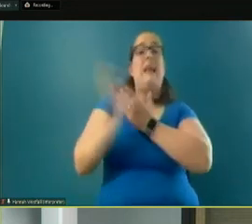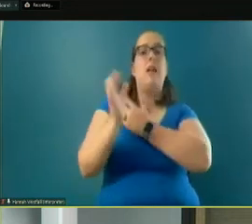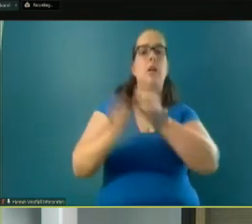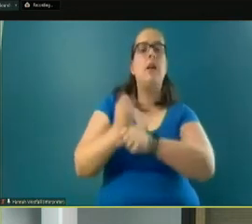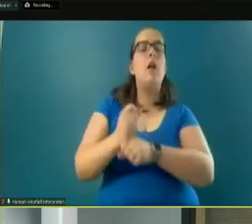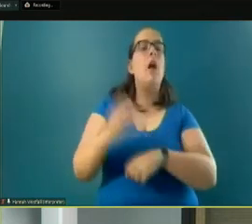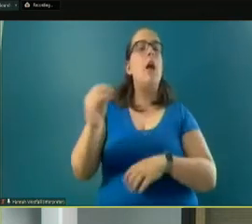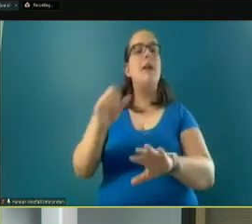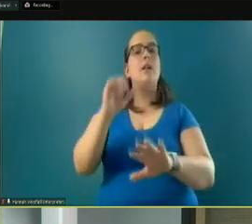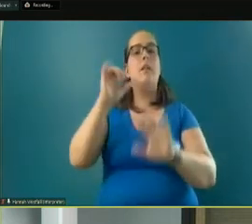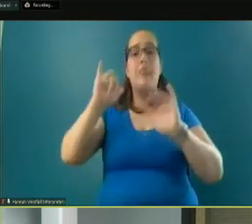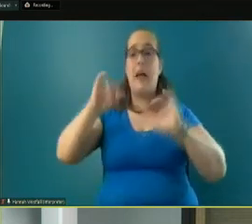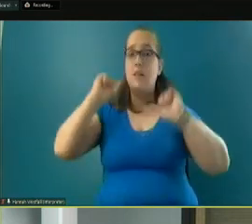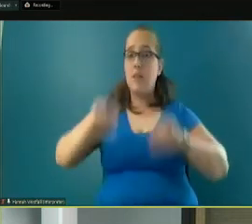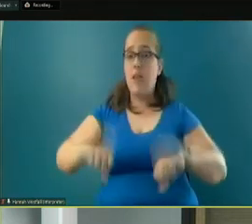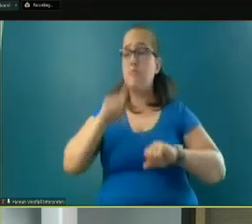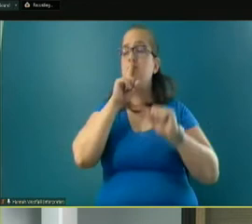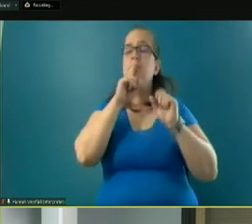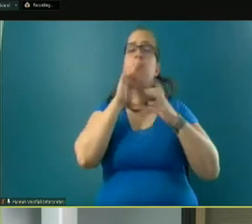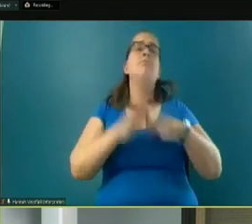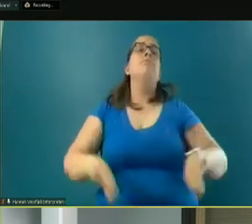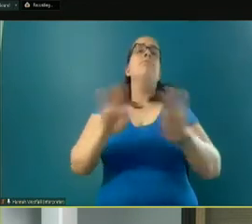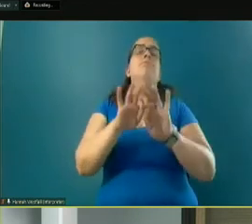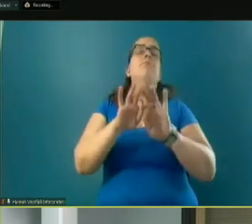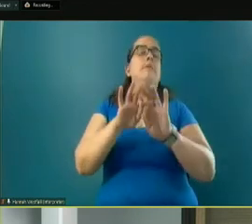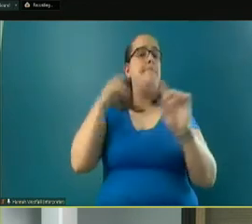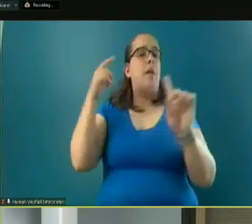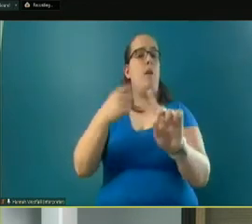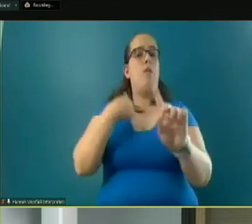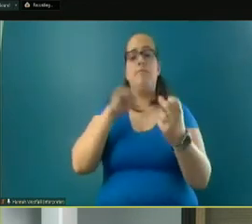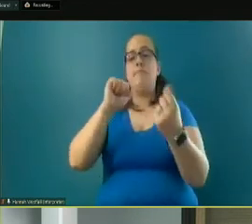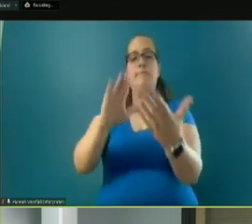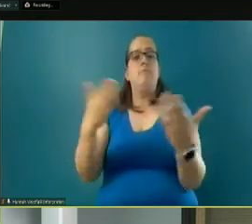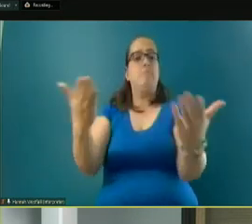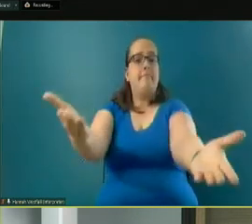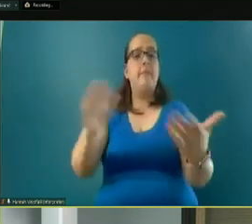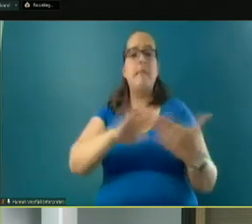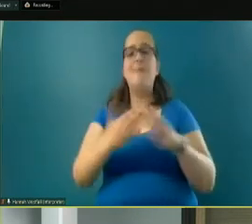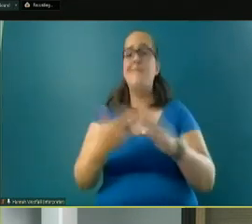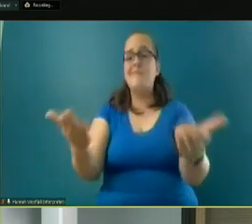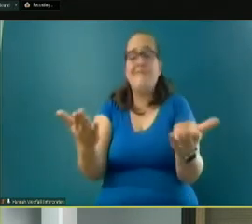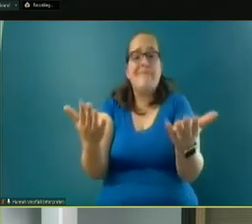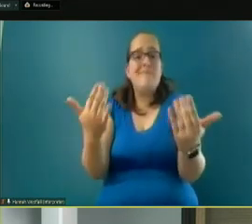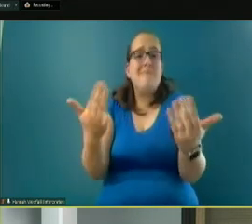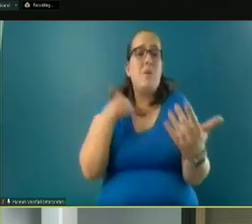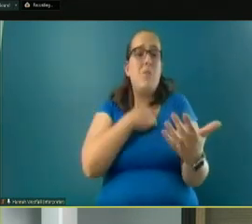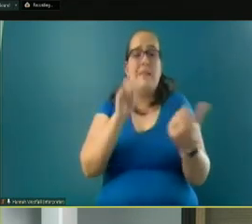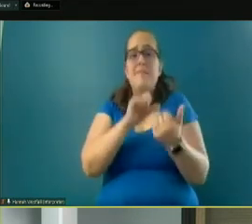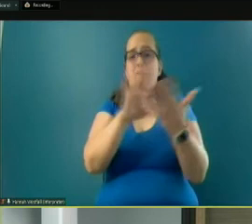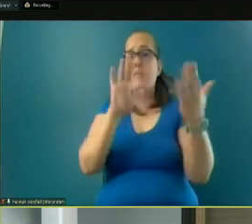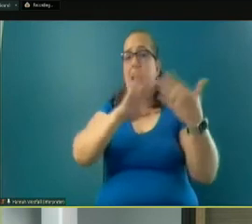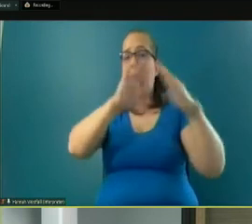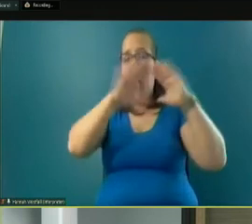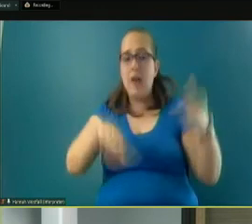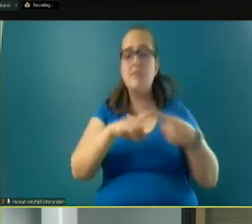that could be a very, very important point that we address with the community. What are those issues that we need to address, housing, jobs,